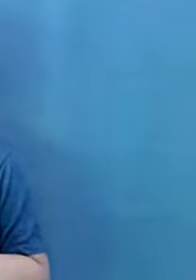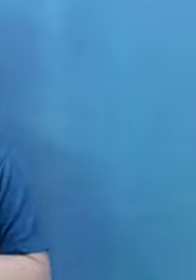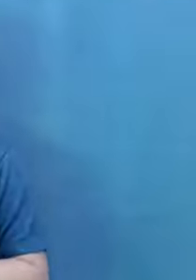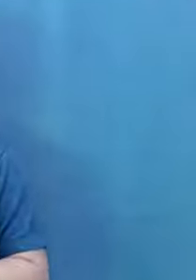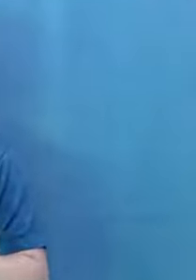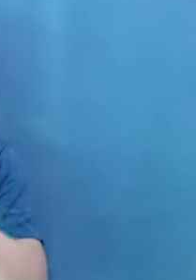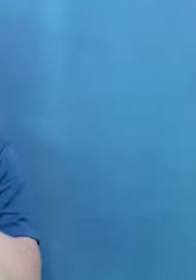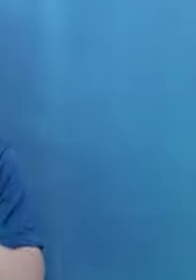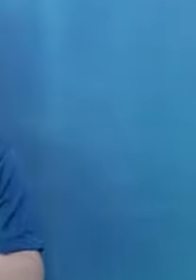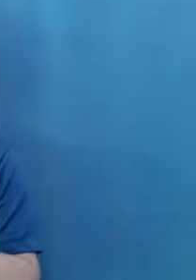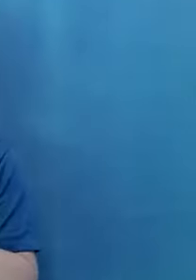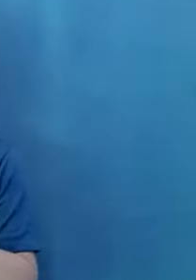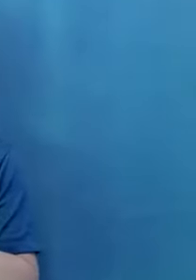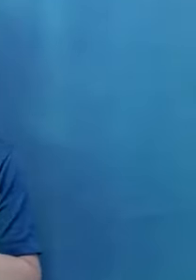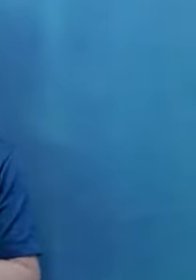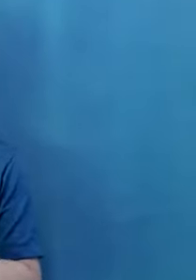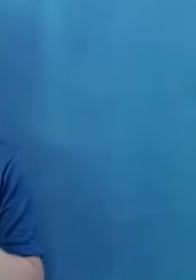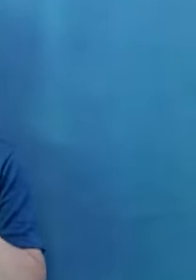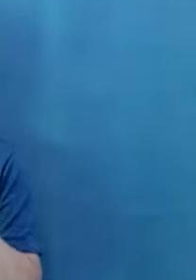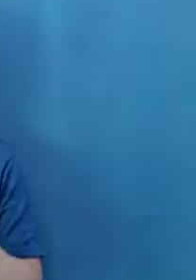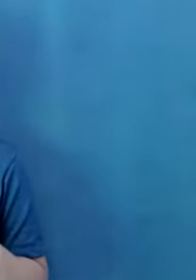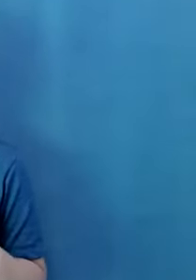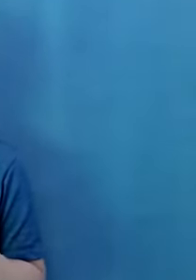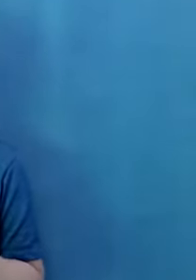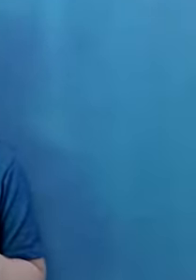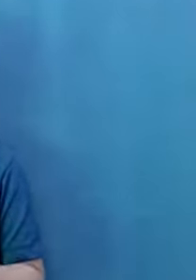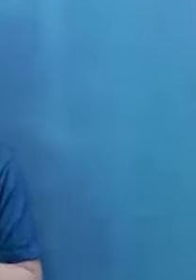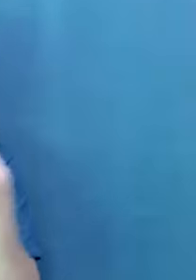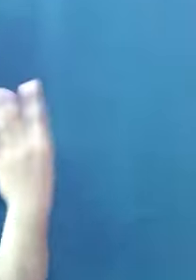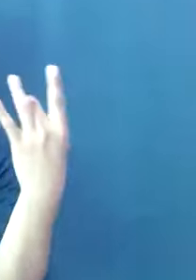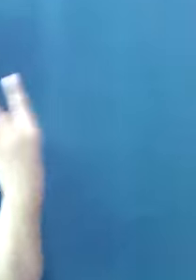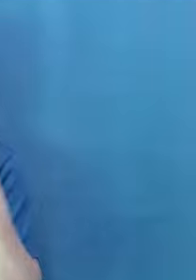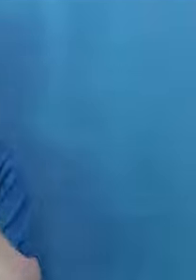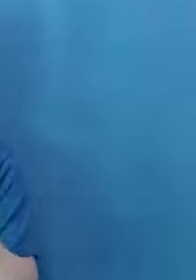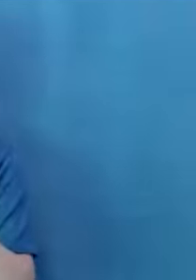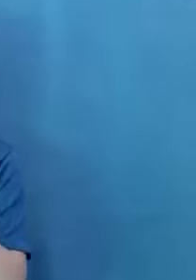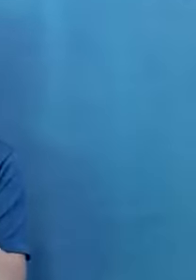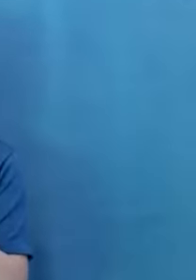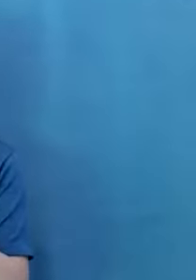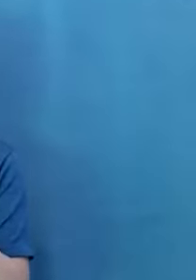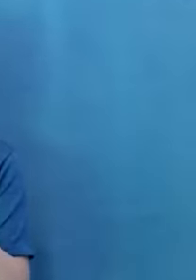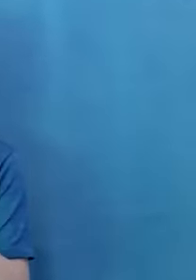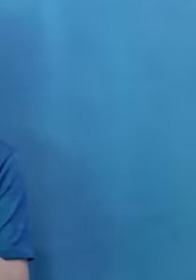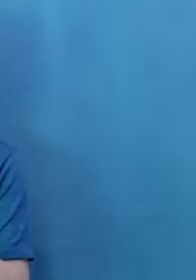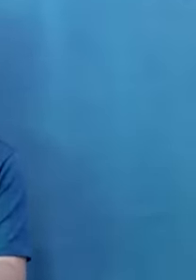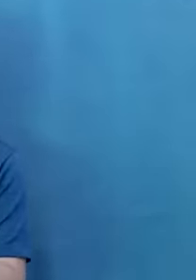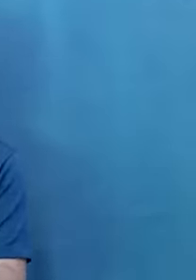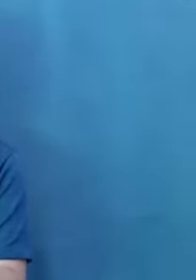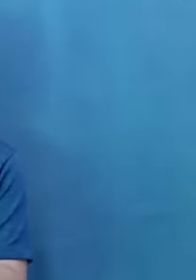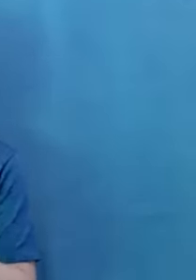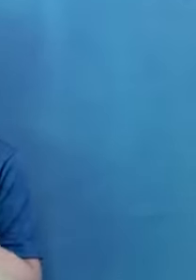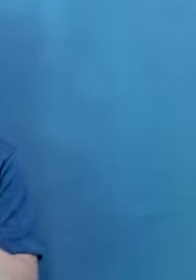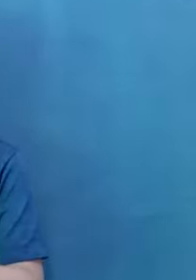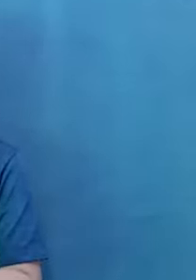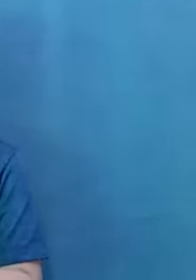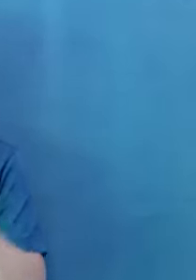even those that are blinking, it's not really recommended, because it triggers